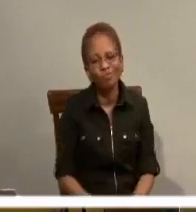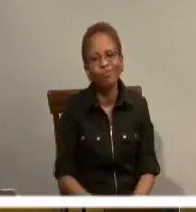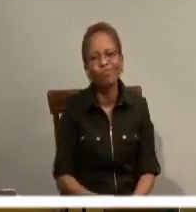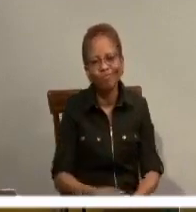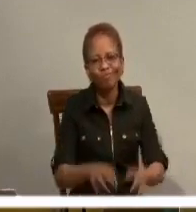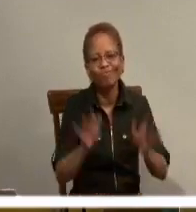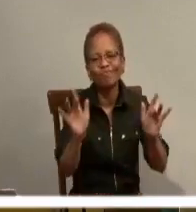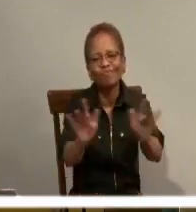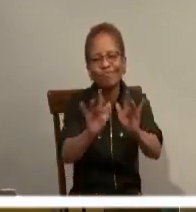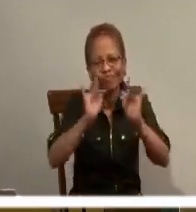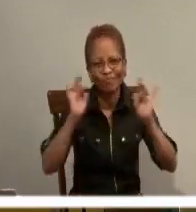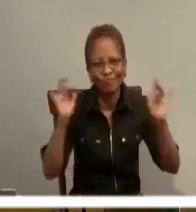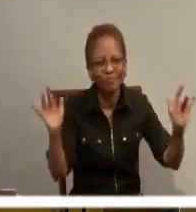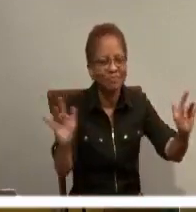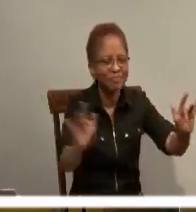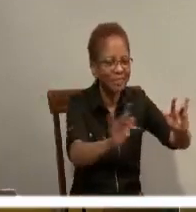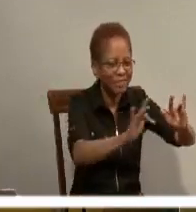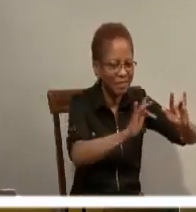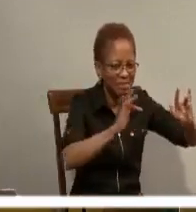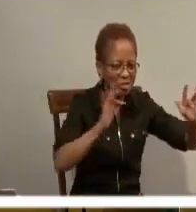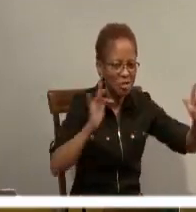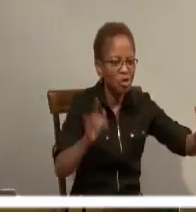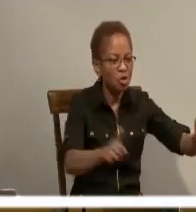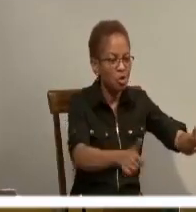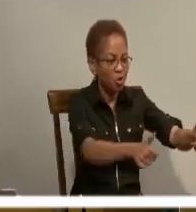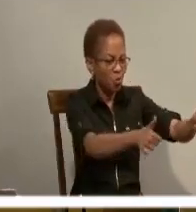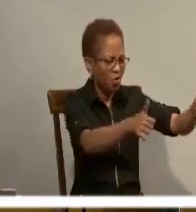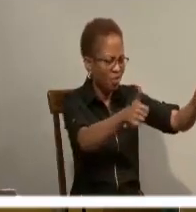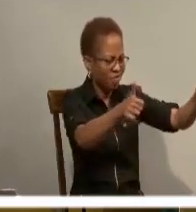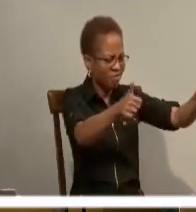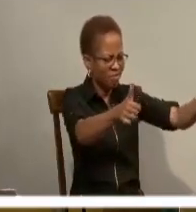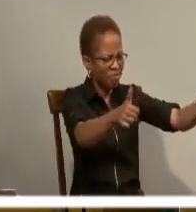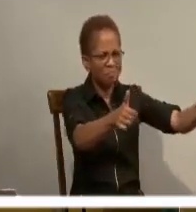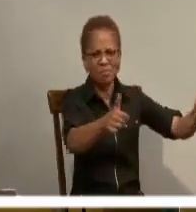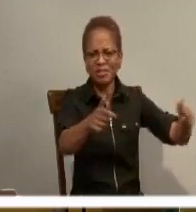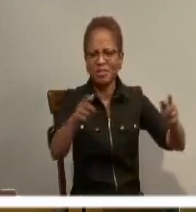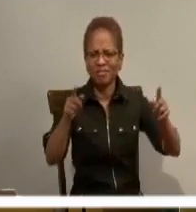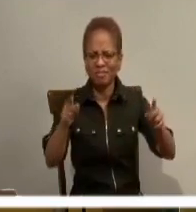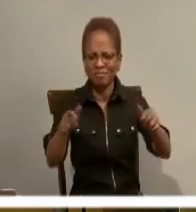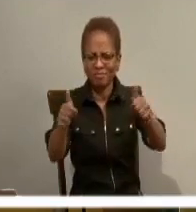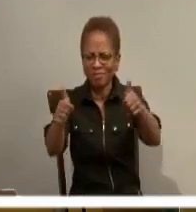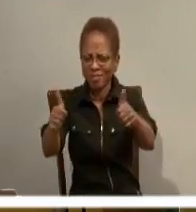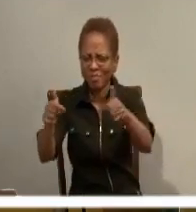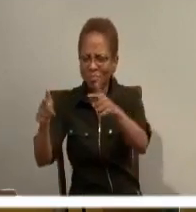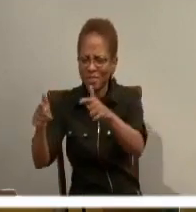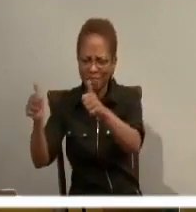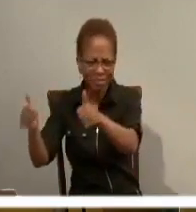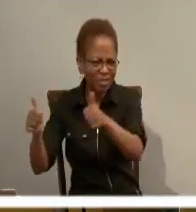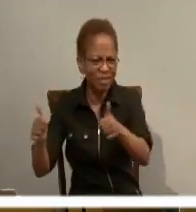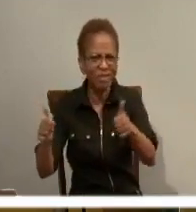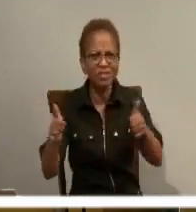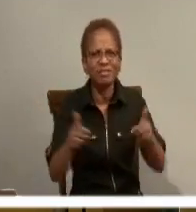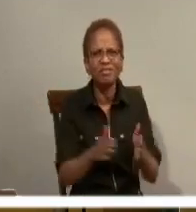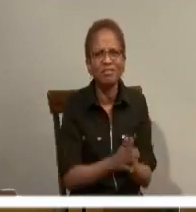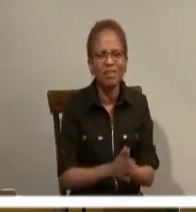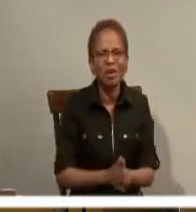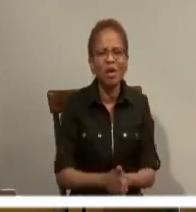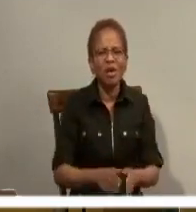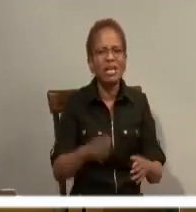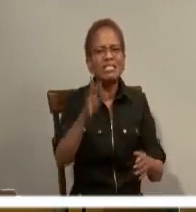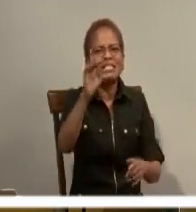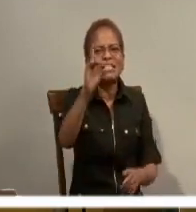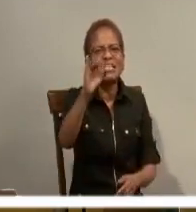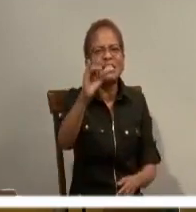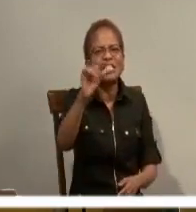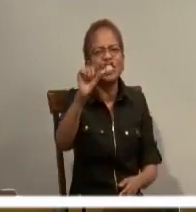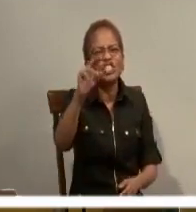And where we give everyone dignity. And the more society looks down on a particular one is the more dignity we